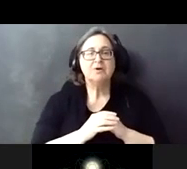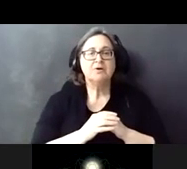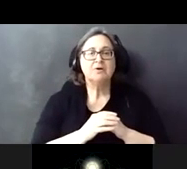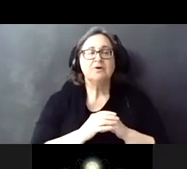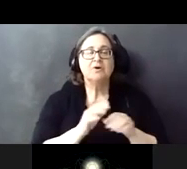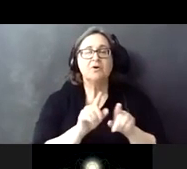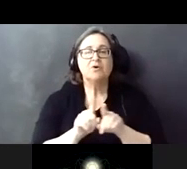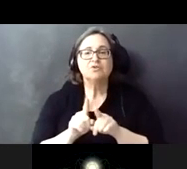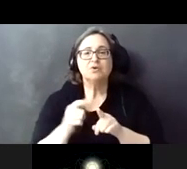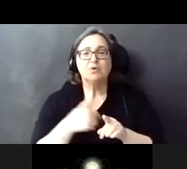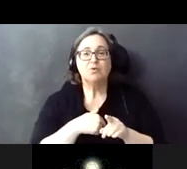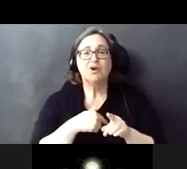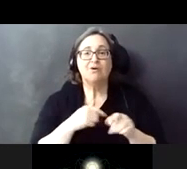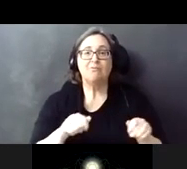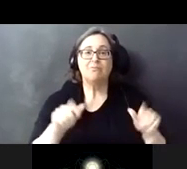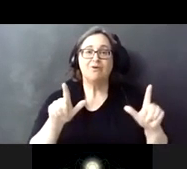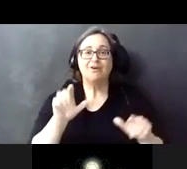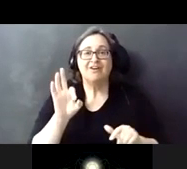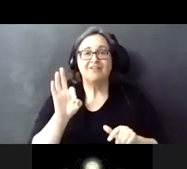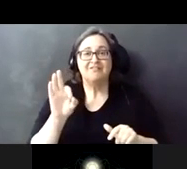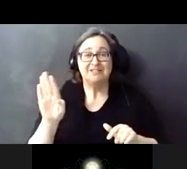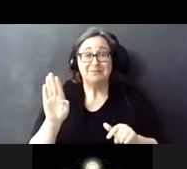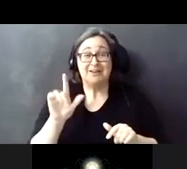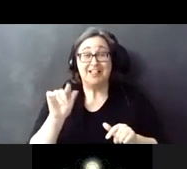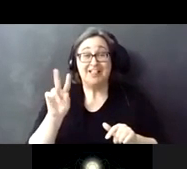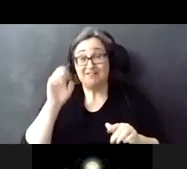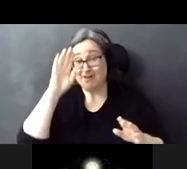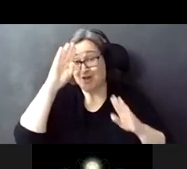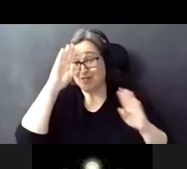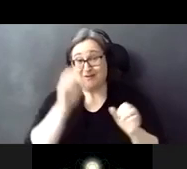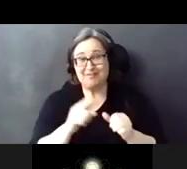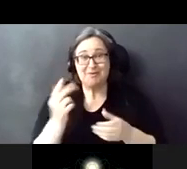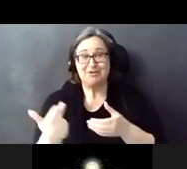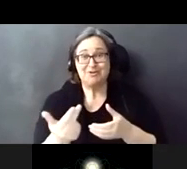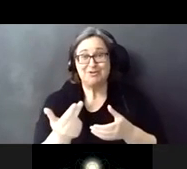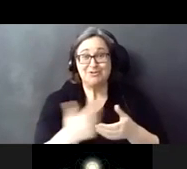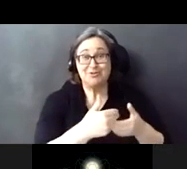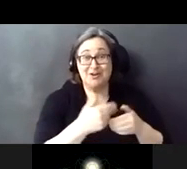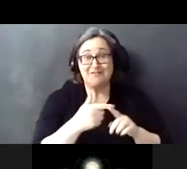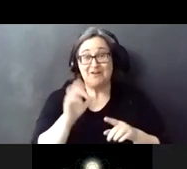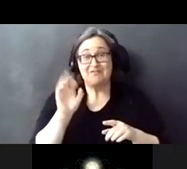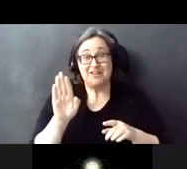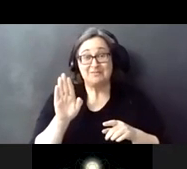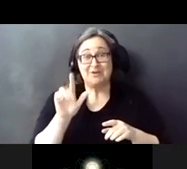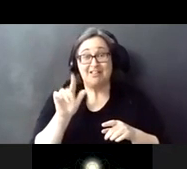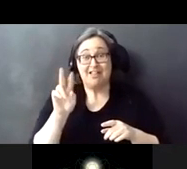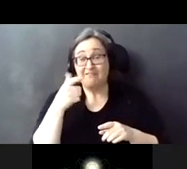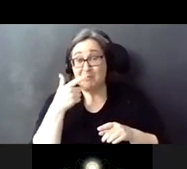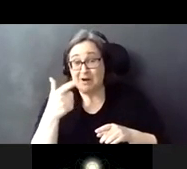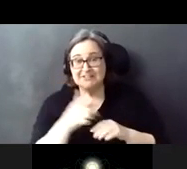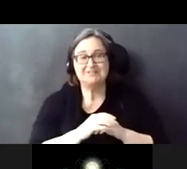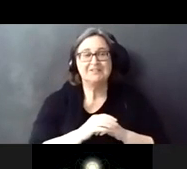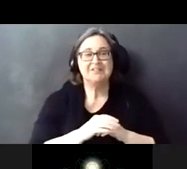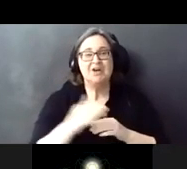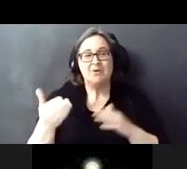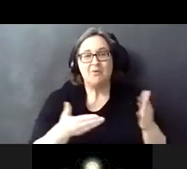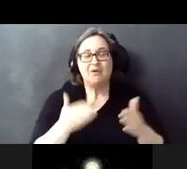are also on Facebook live. So hello to everyone who's joining through Facebook live. Welcome to all of you. We're